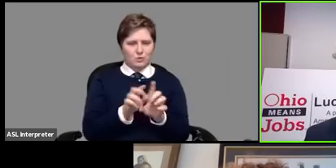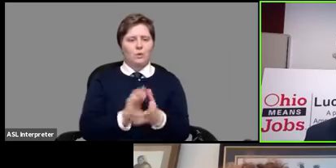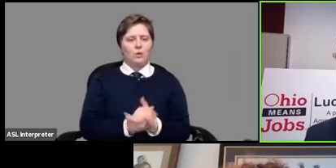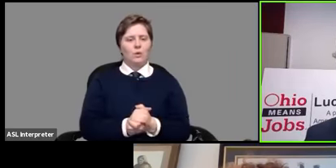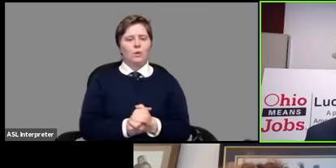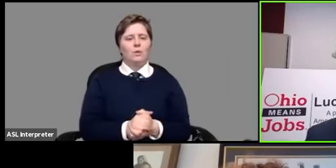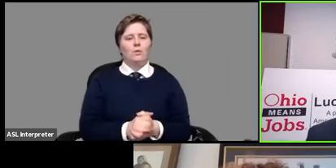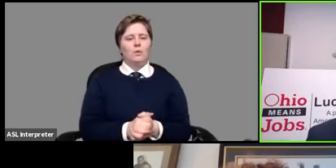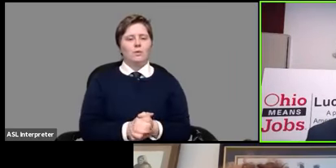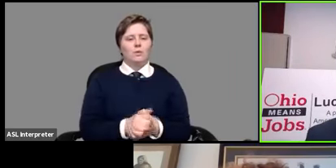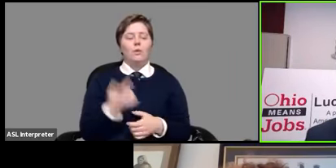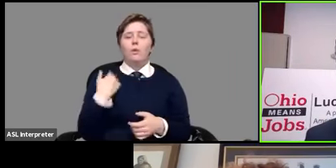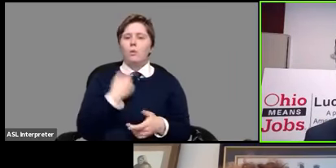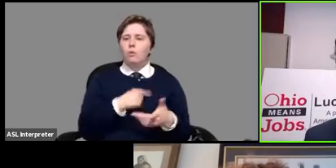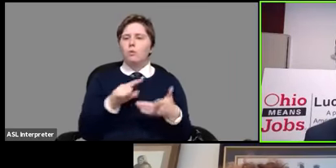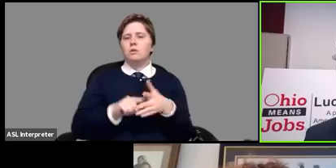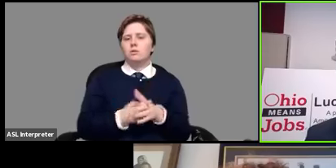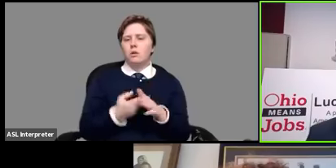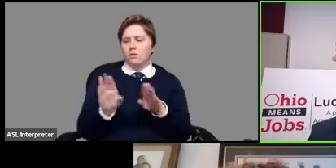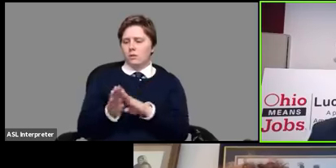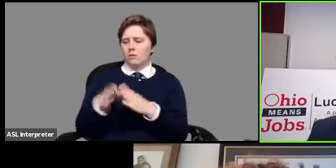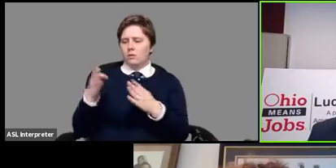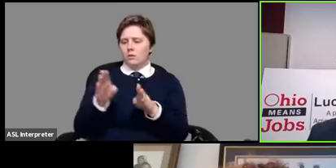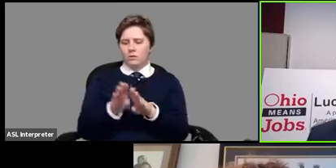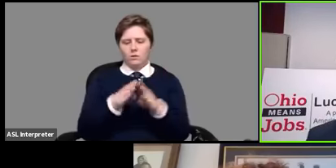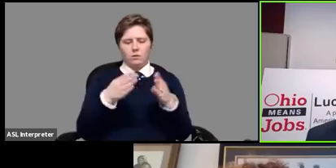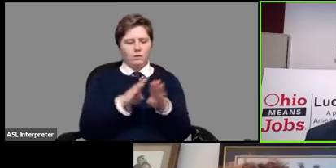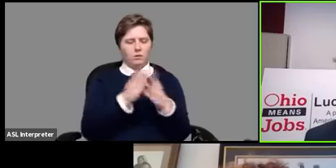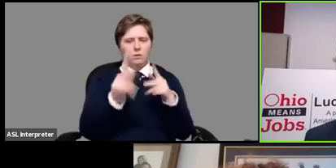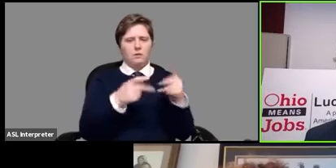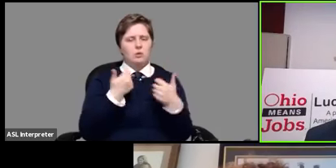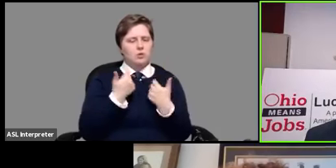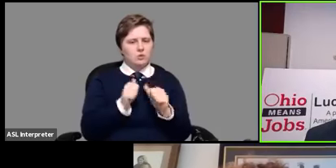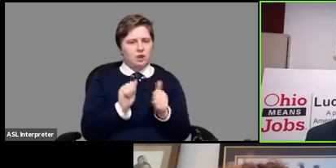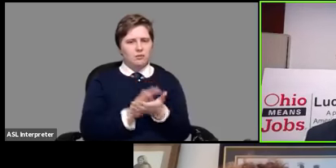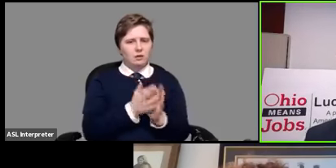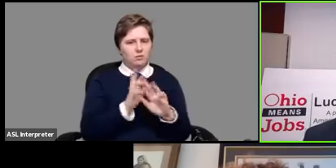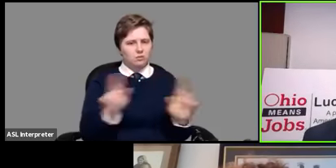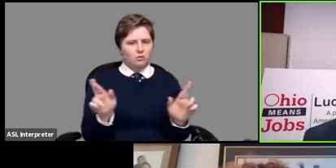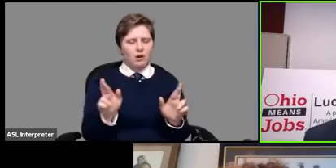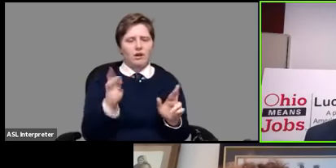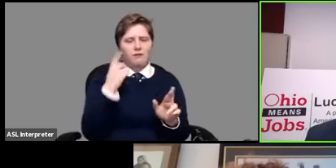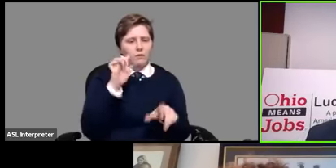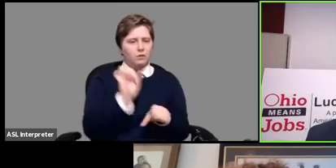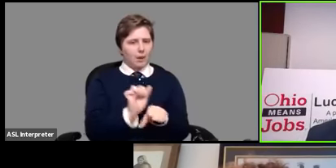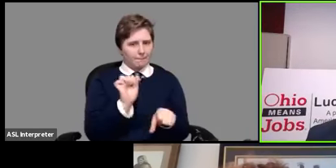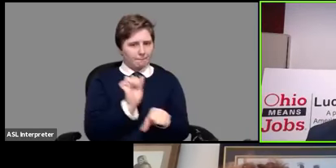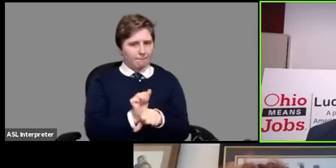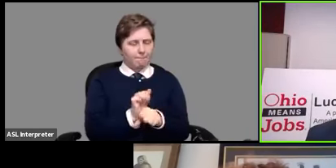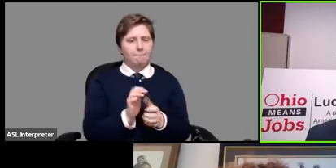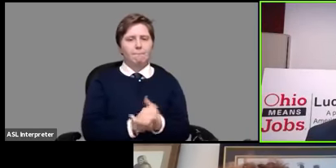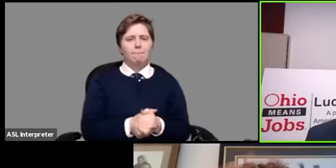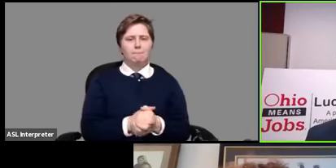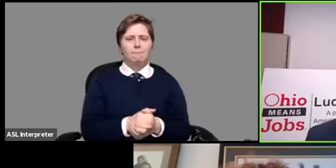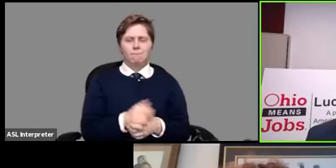know as we began to start to open up and people are trying to prepare themselves to be ready for jobs um i really feel like they are